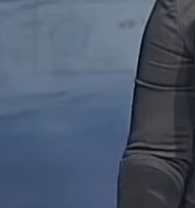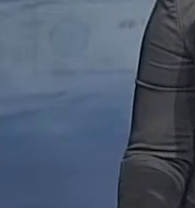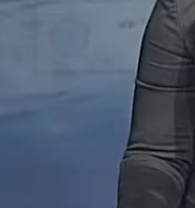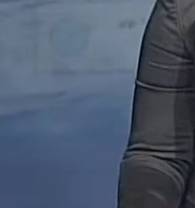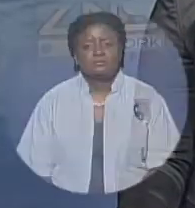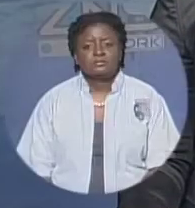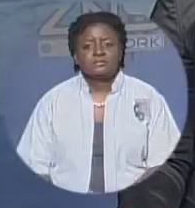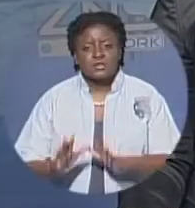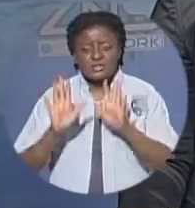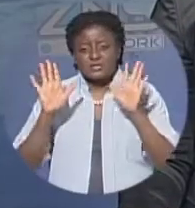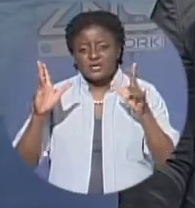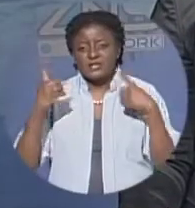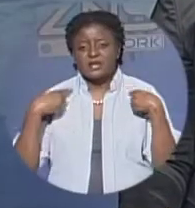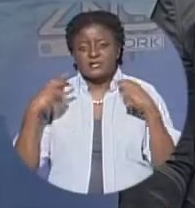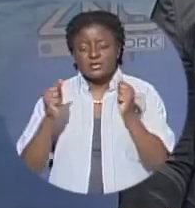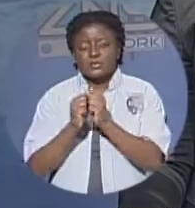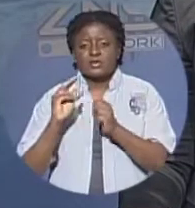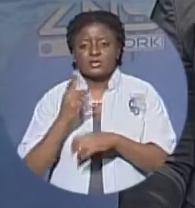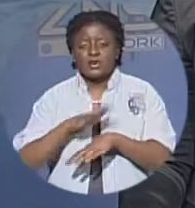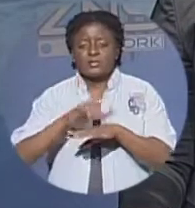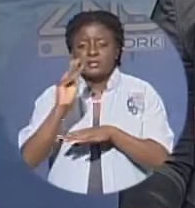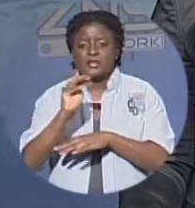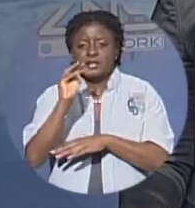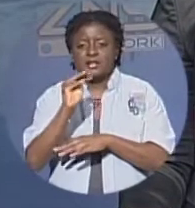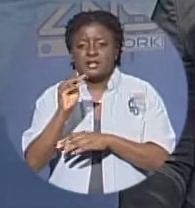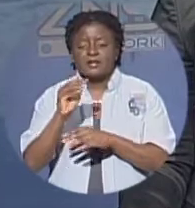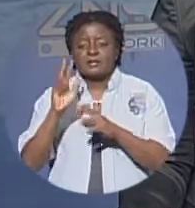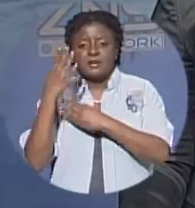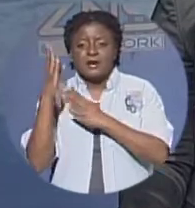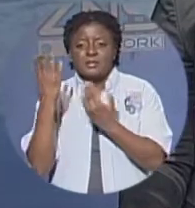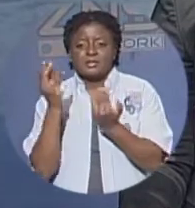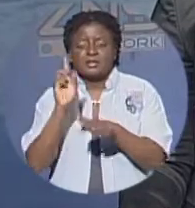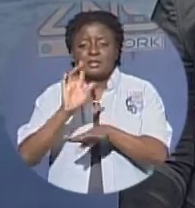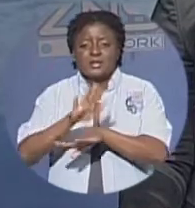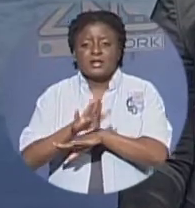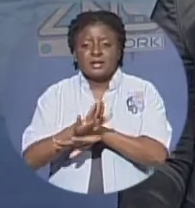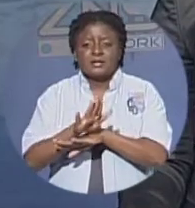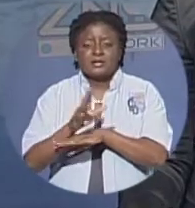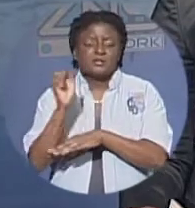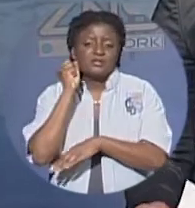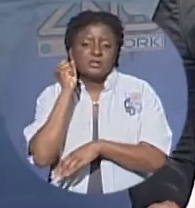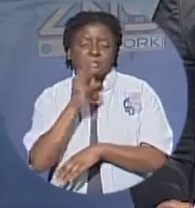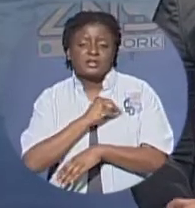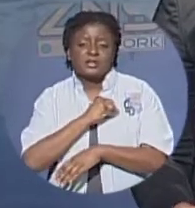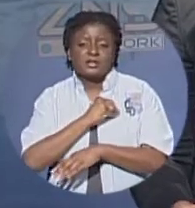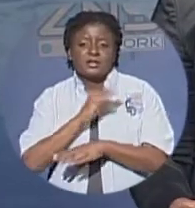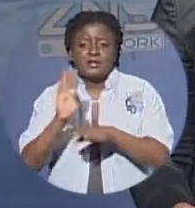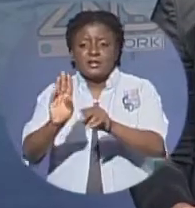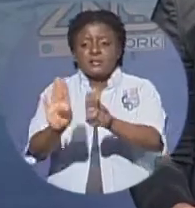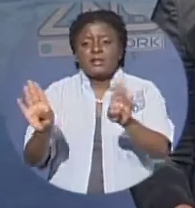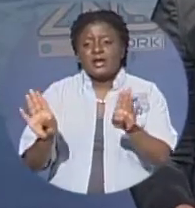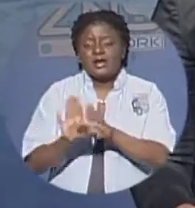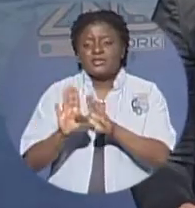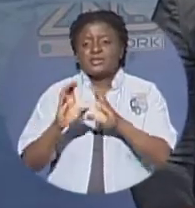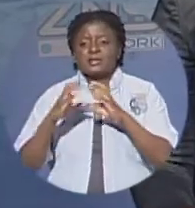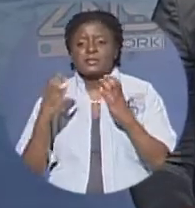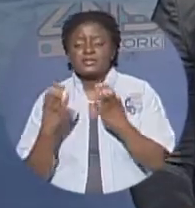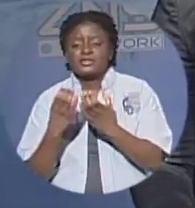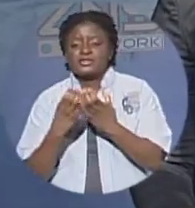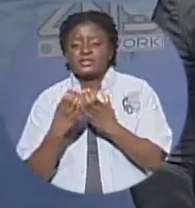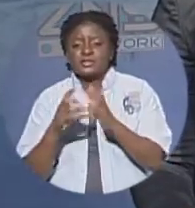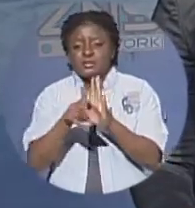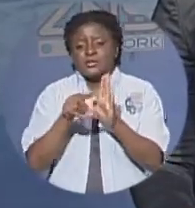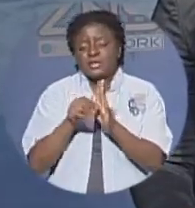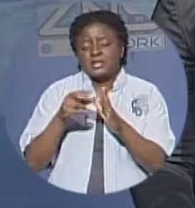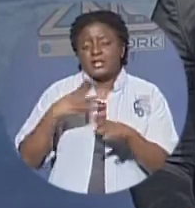it's great to have you along this monday this is the bahamas tonight national report i'm shaneet miller the boundaries commission officially appointed and named